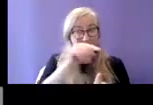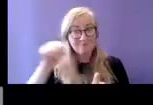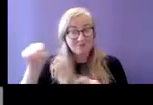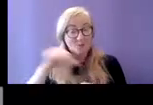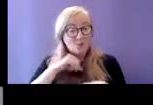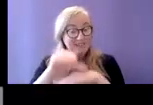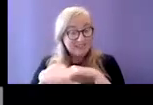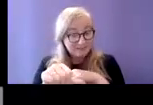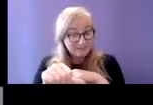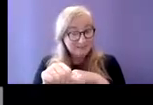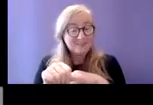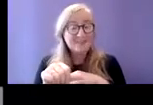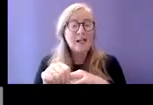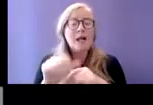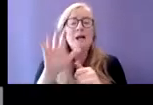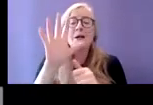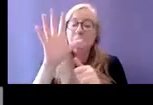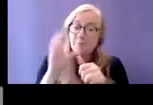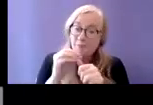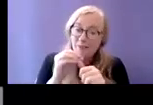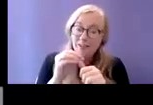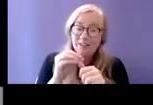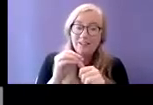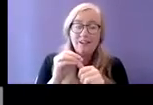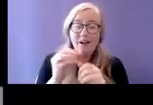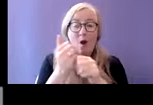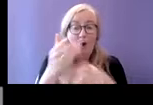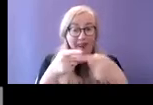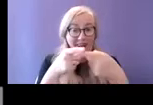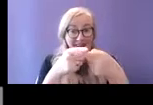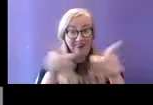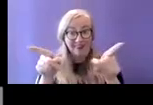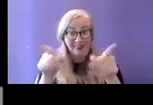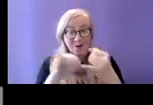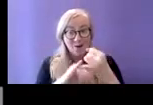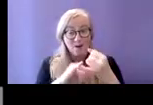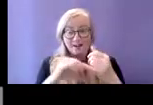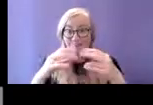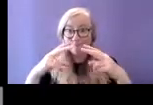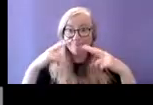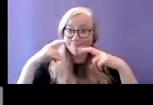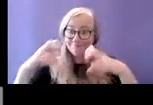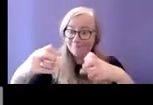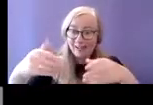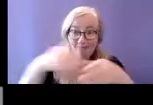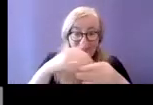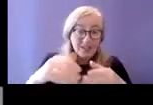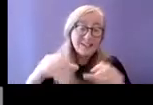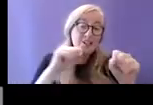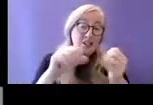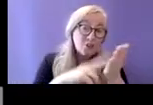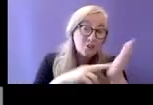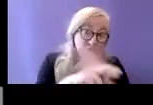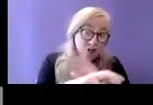our participants in this study service users and staff and the various organisations that were